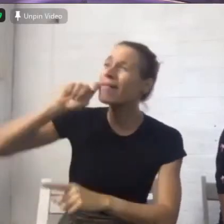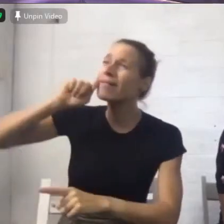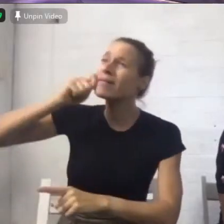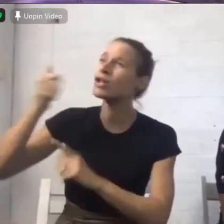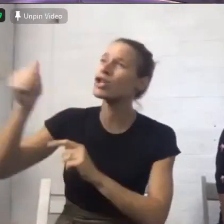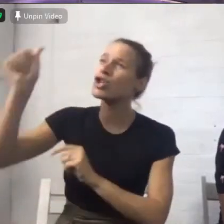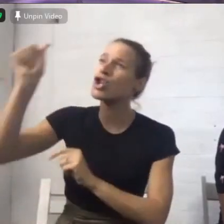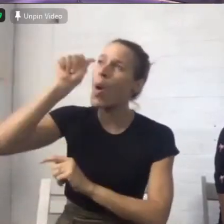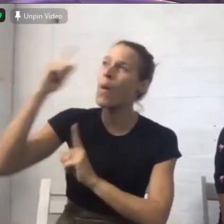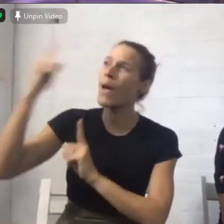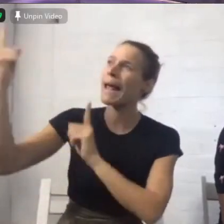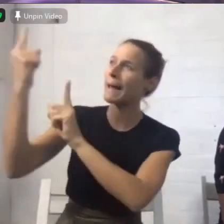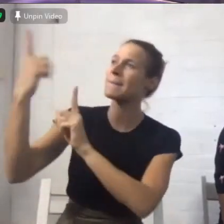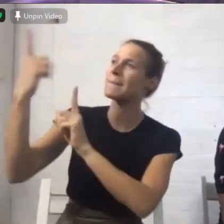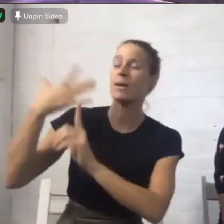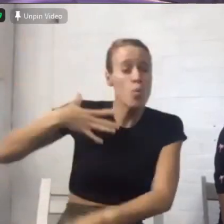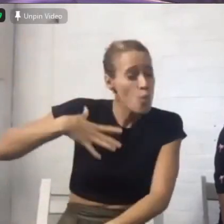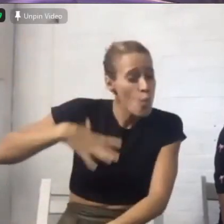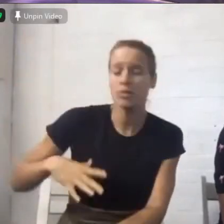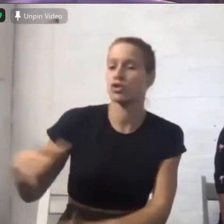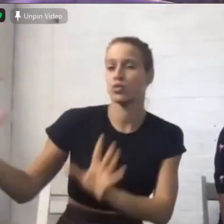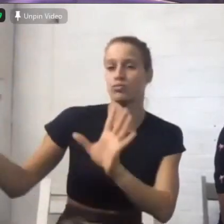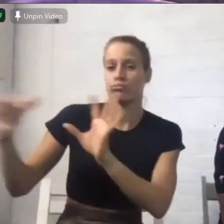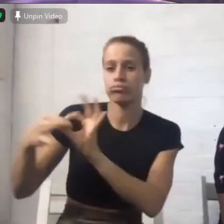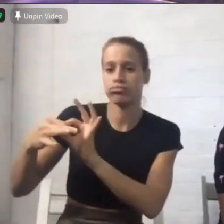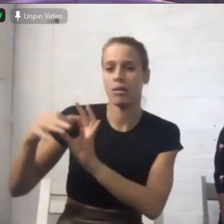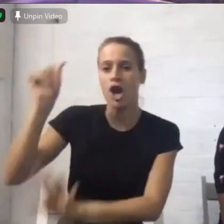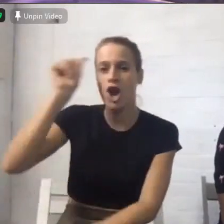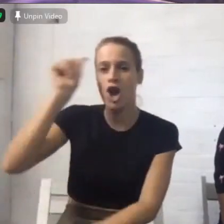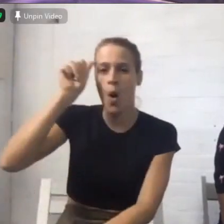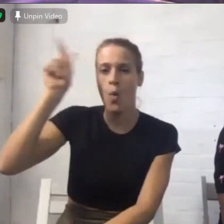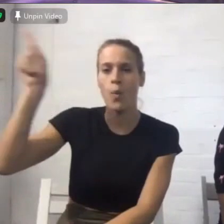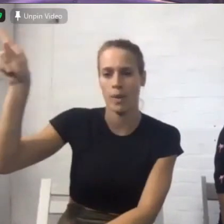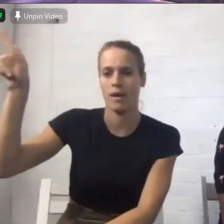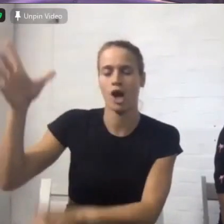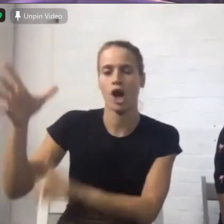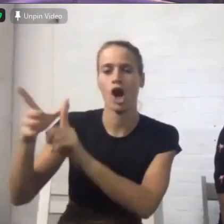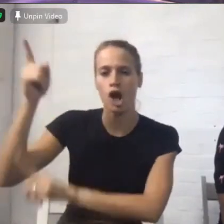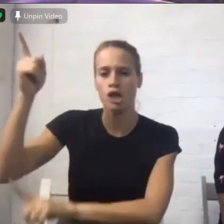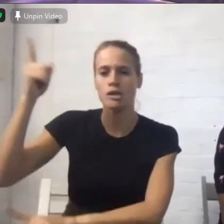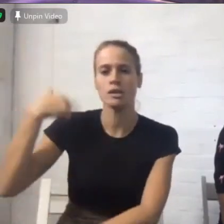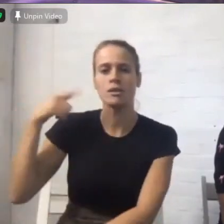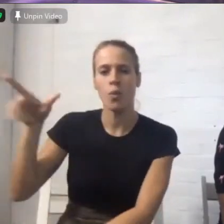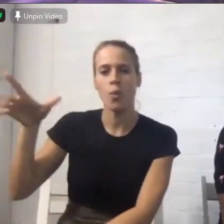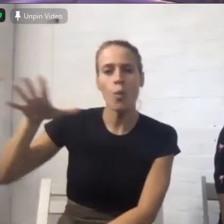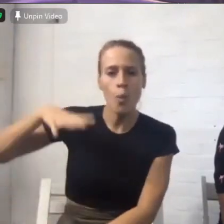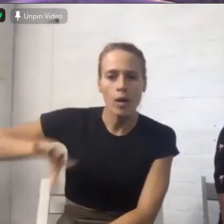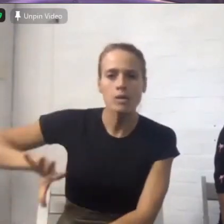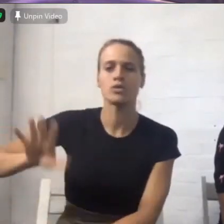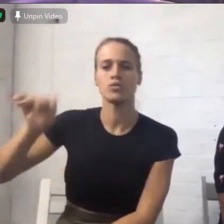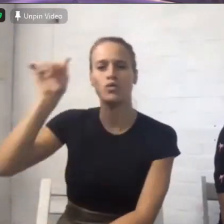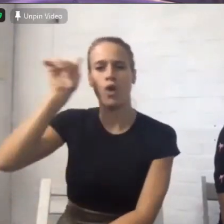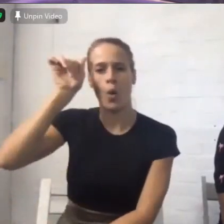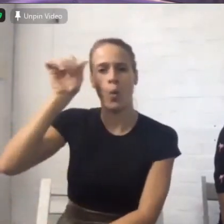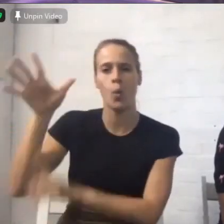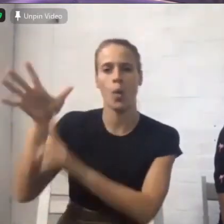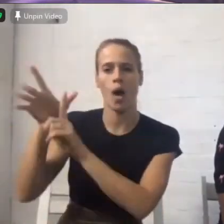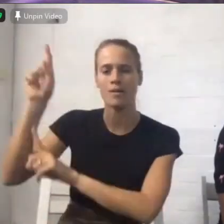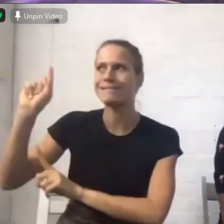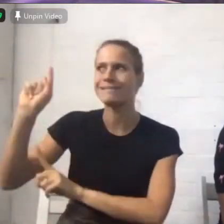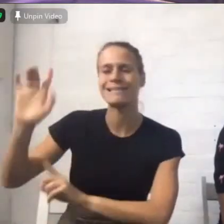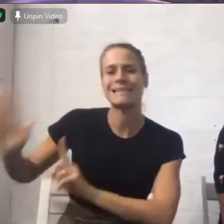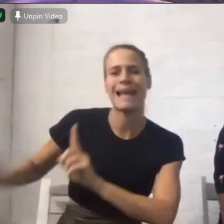the thing that superseded everything else was that he would know God. Now, I want to say to you, everyone,